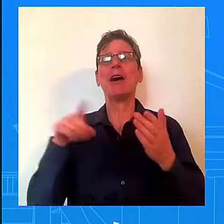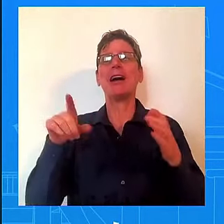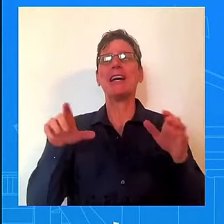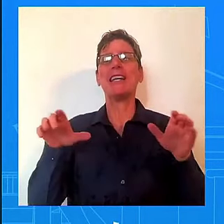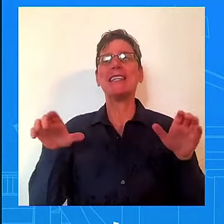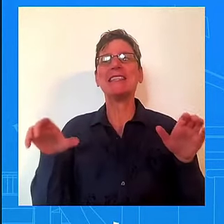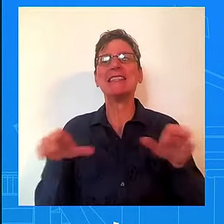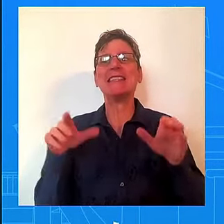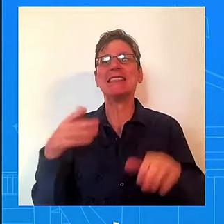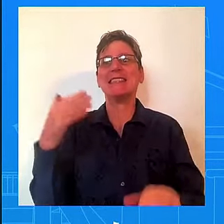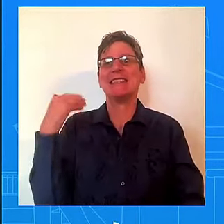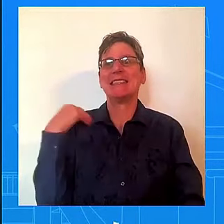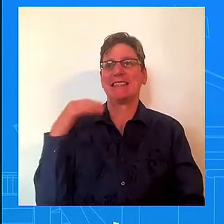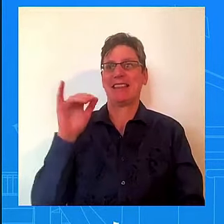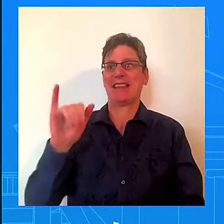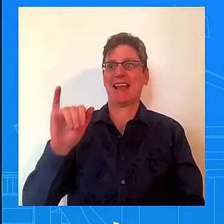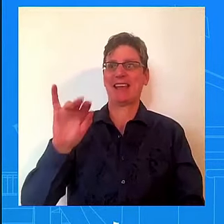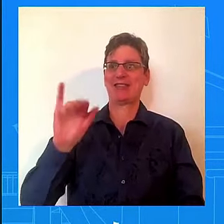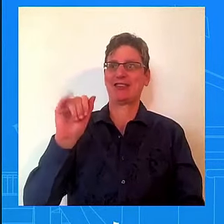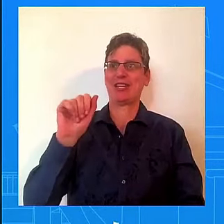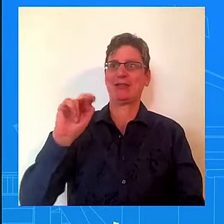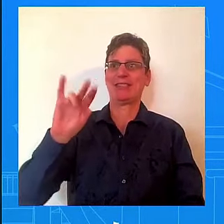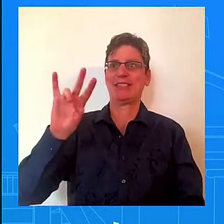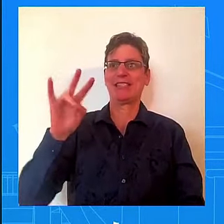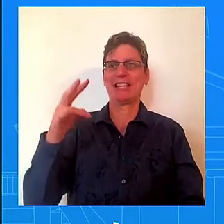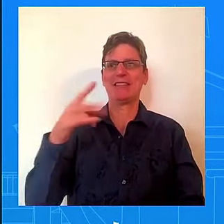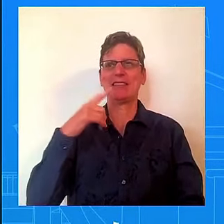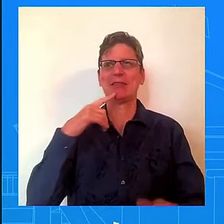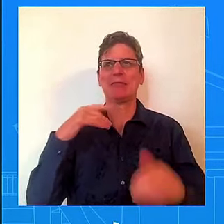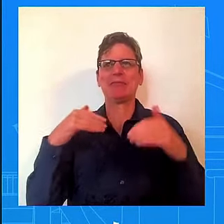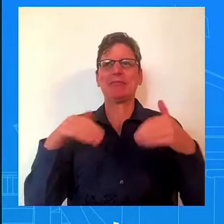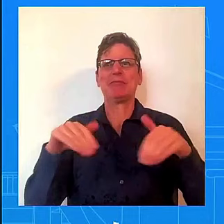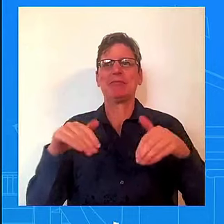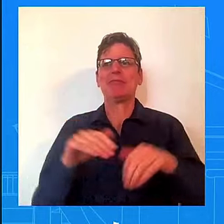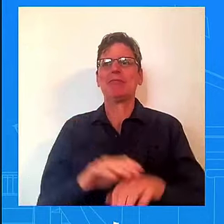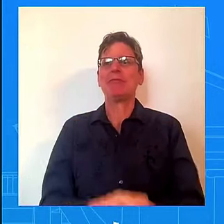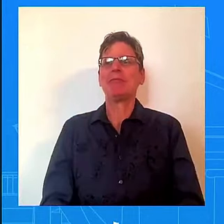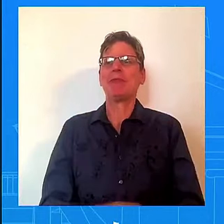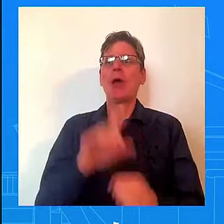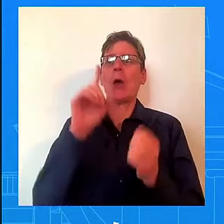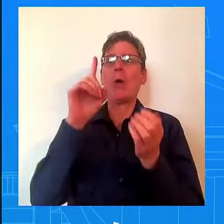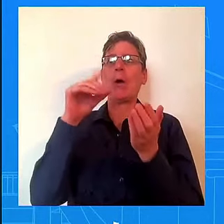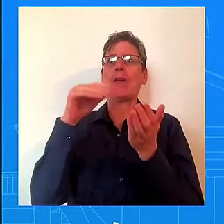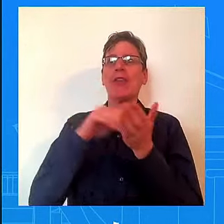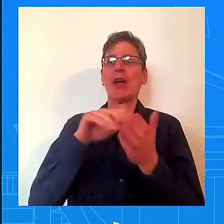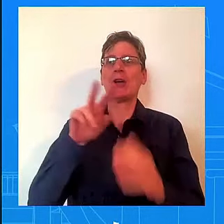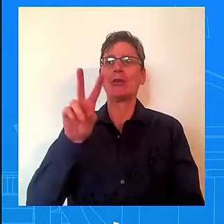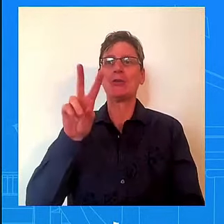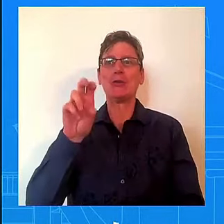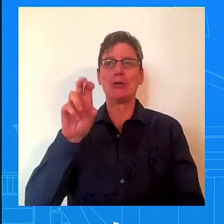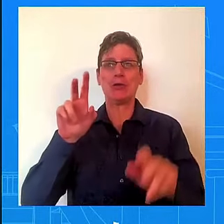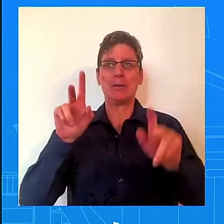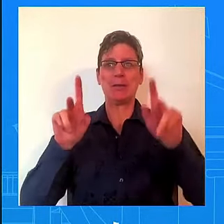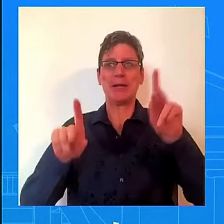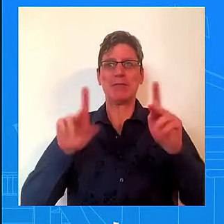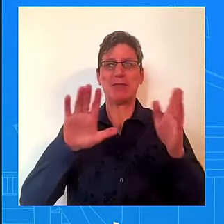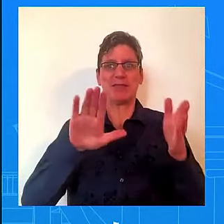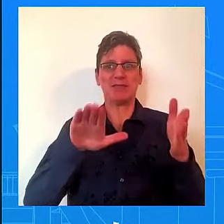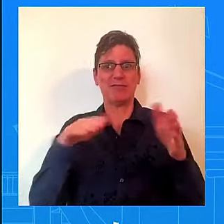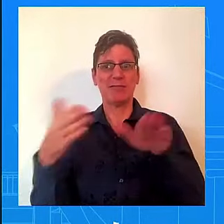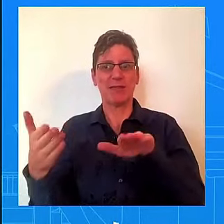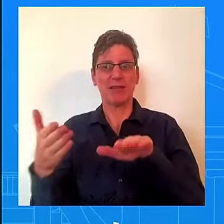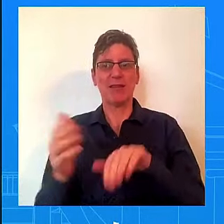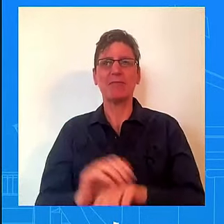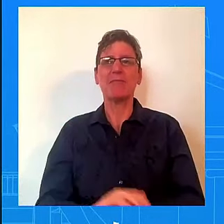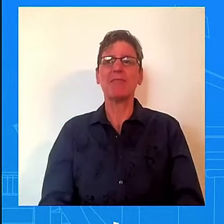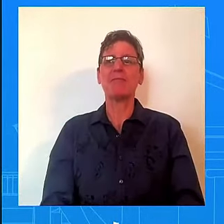more than 1,200 souls were taken. And then hostages were taken. That's why we're trying to get this deal done, to get people home to